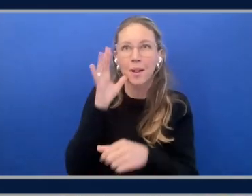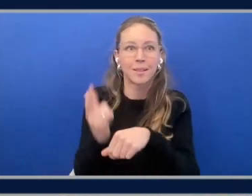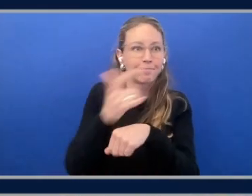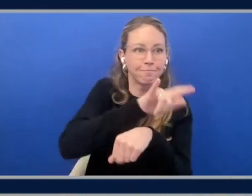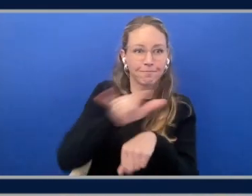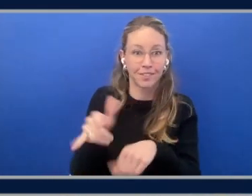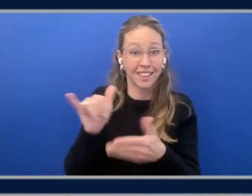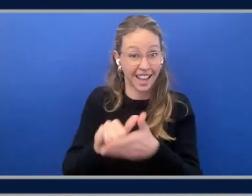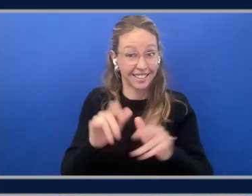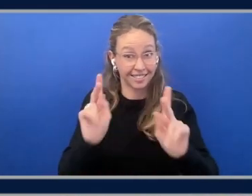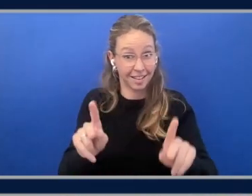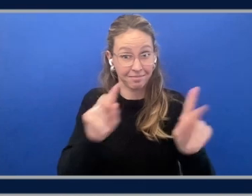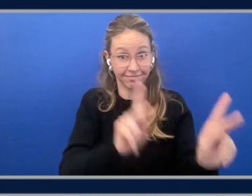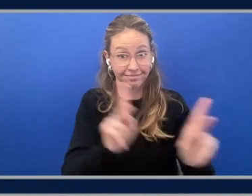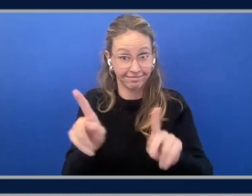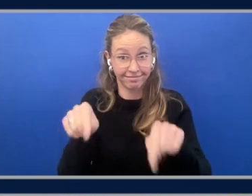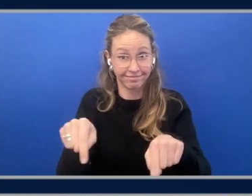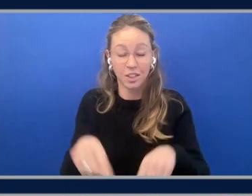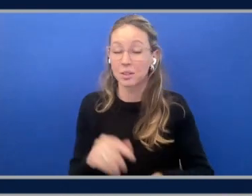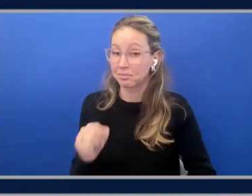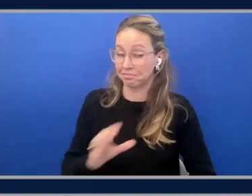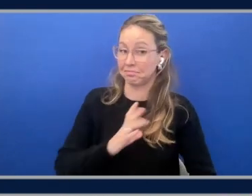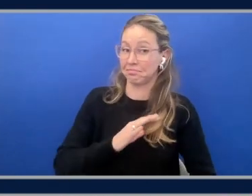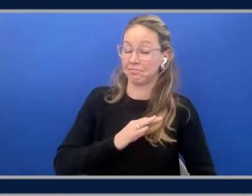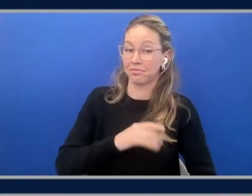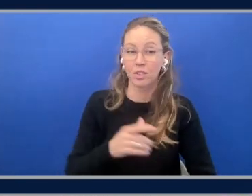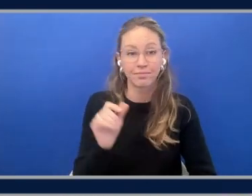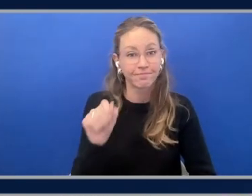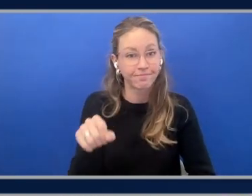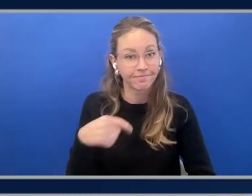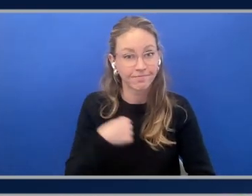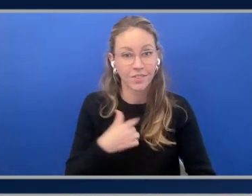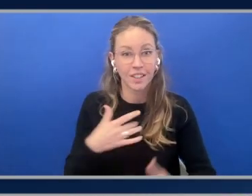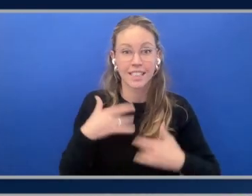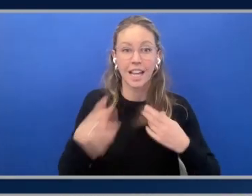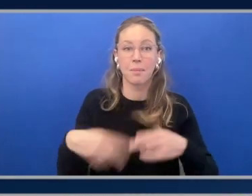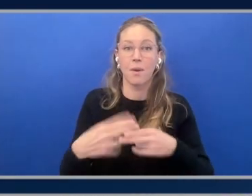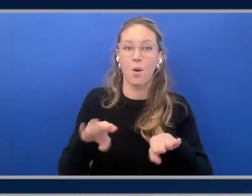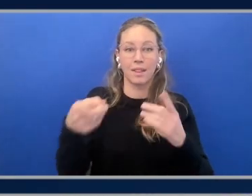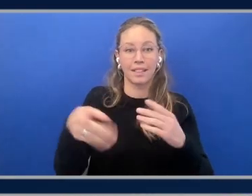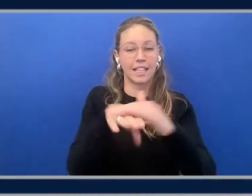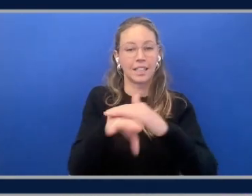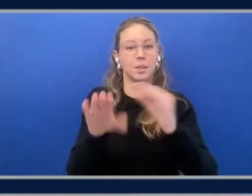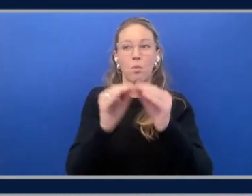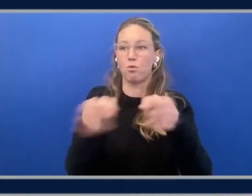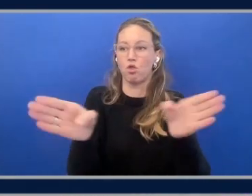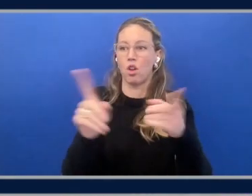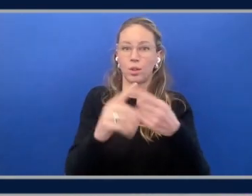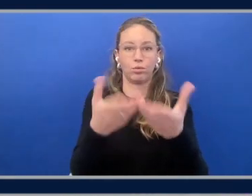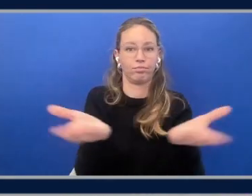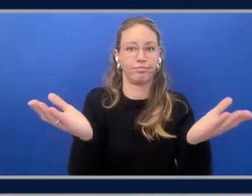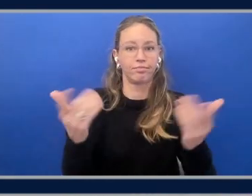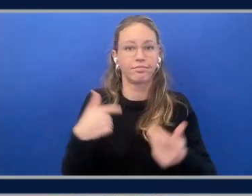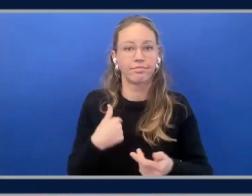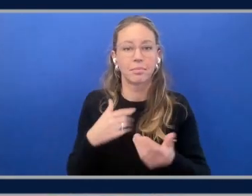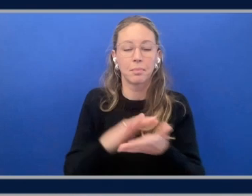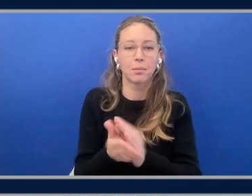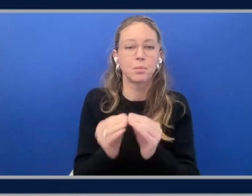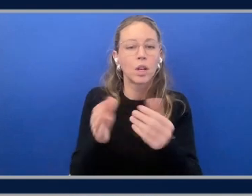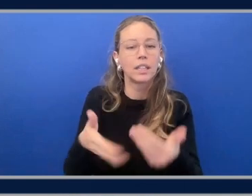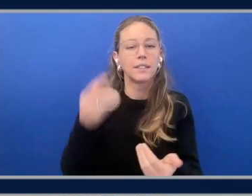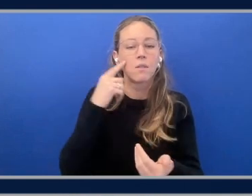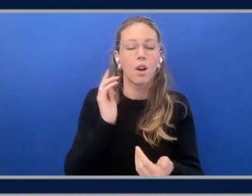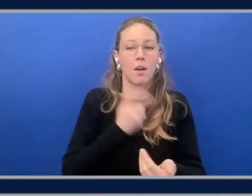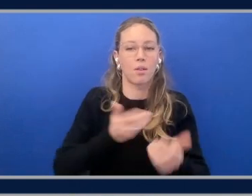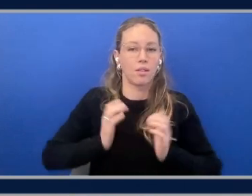That's pretty snazzy. Yeah. And we're really excited about, you know, opening this access more broadly. I think it just makes it really easy for our customers